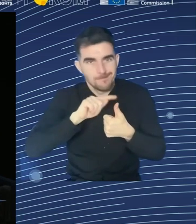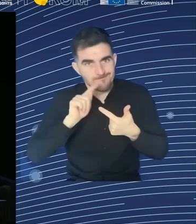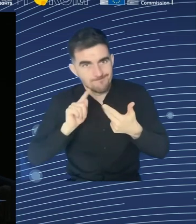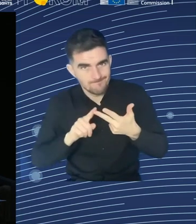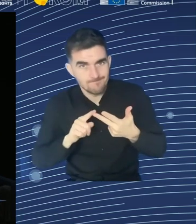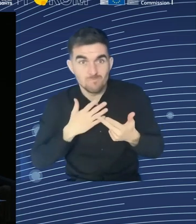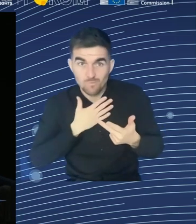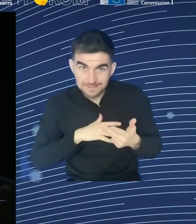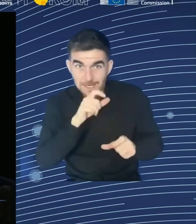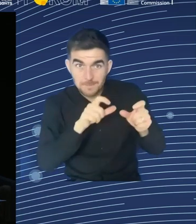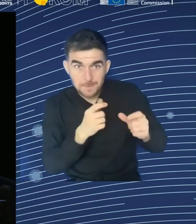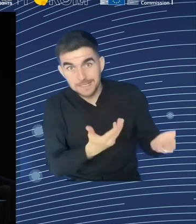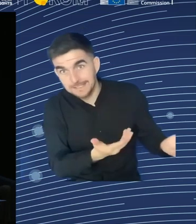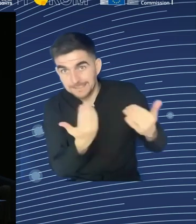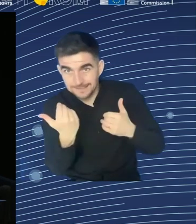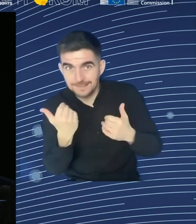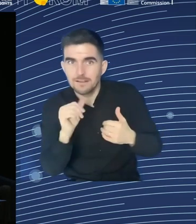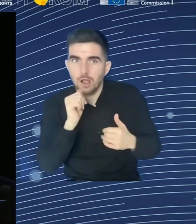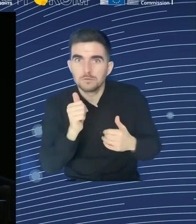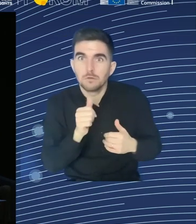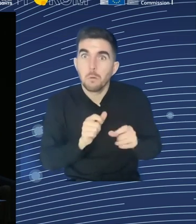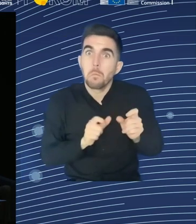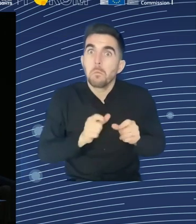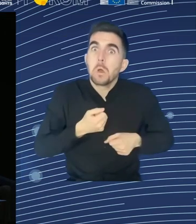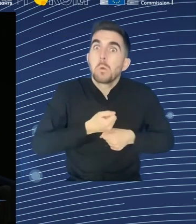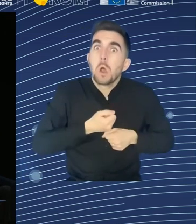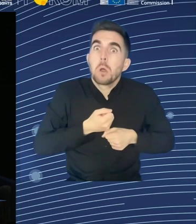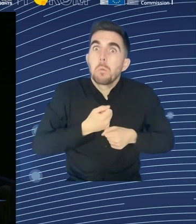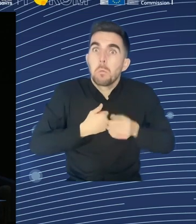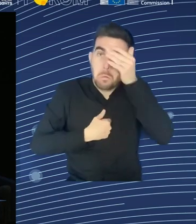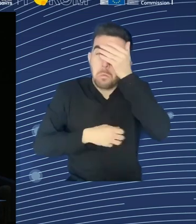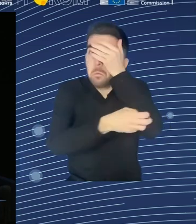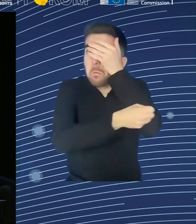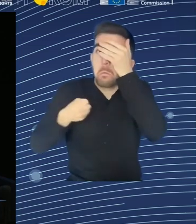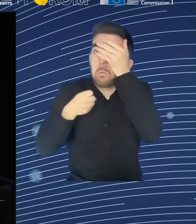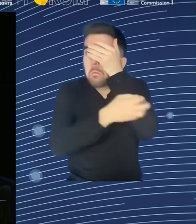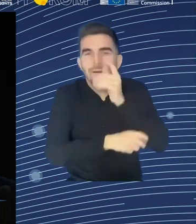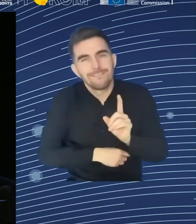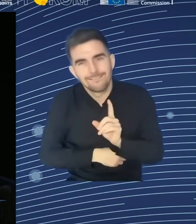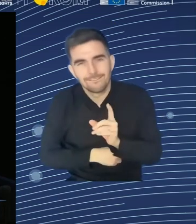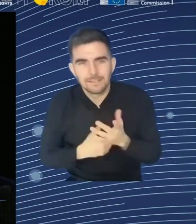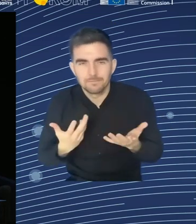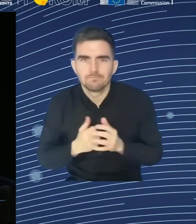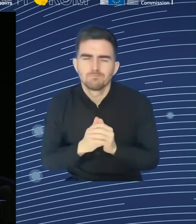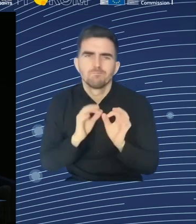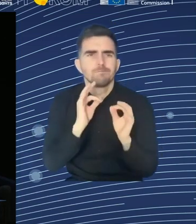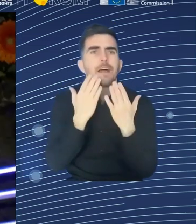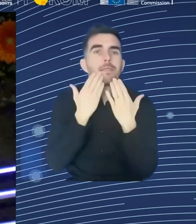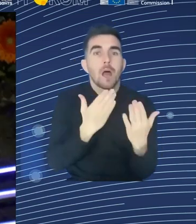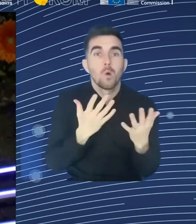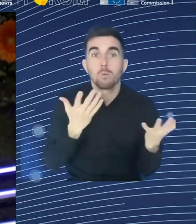answer the first question about AI? And if you'd like to comment about the point we've just heard? Yes. So I think they're related. mean, let's,